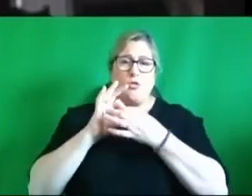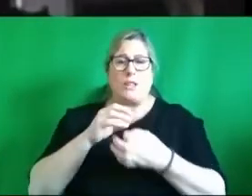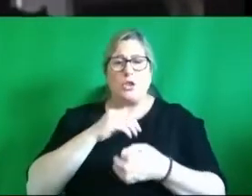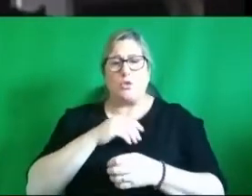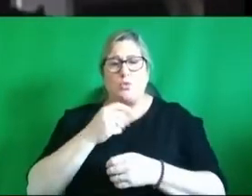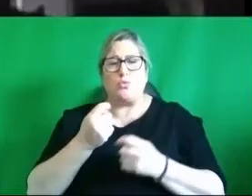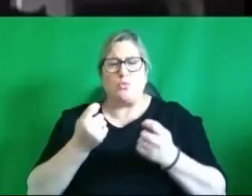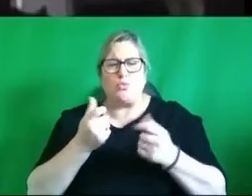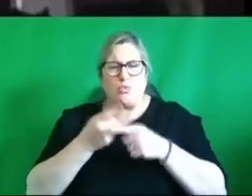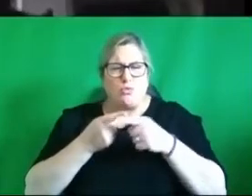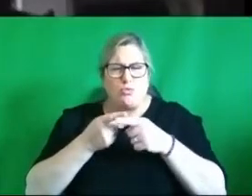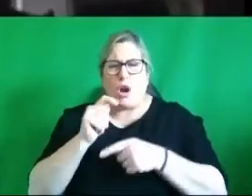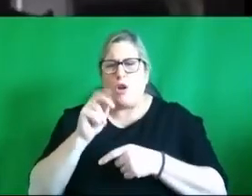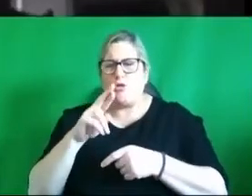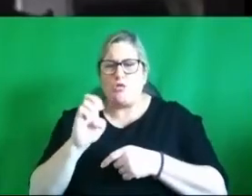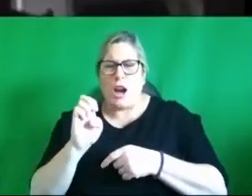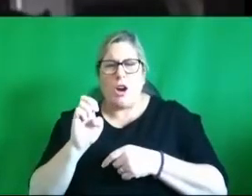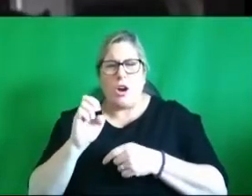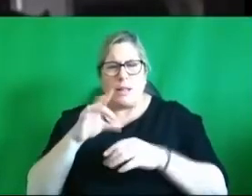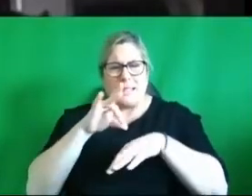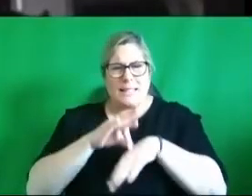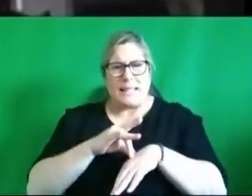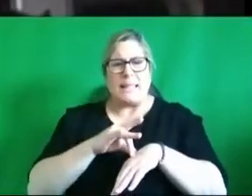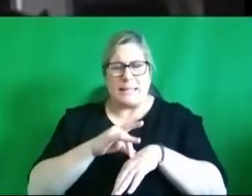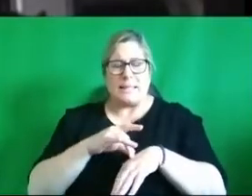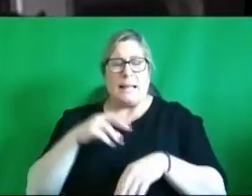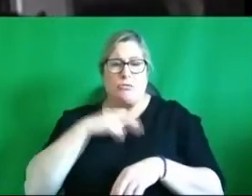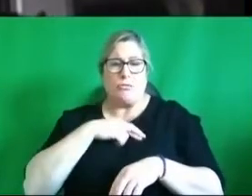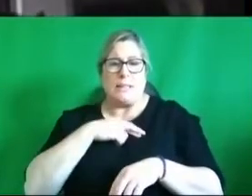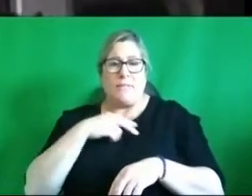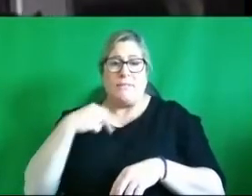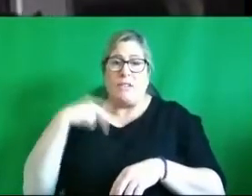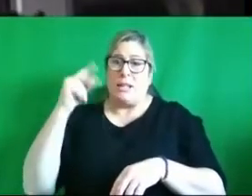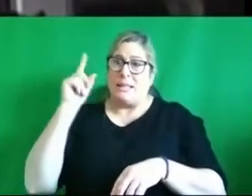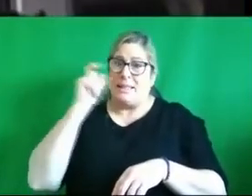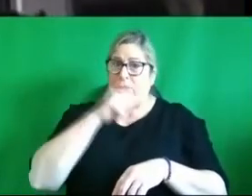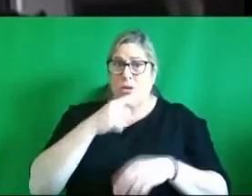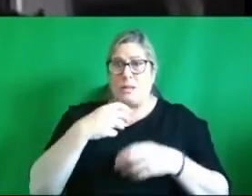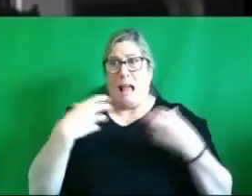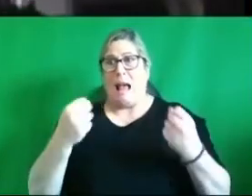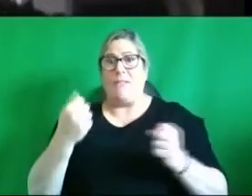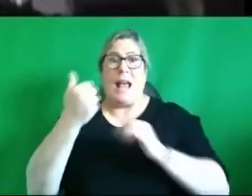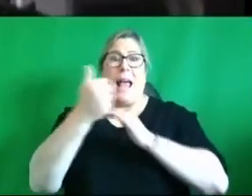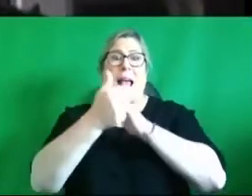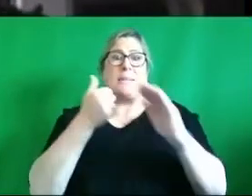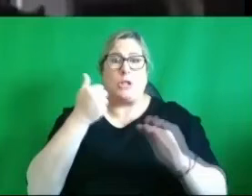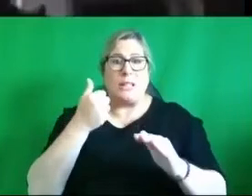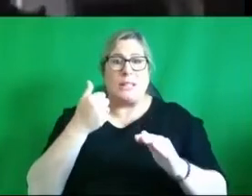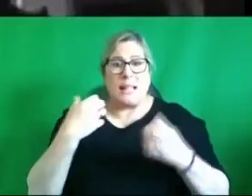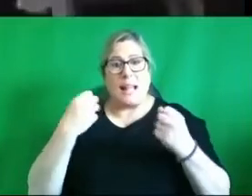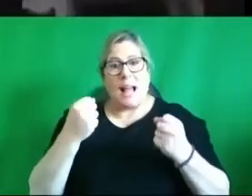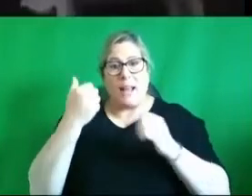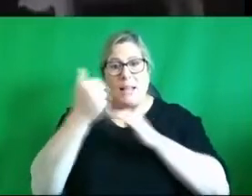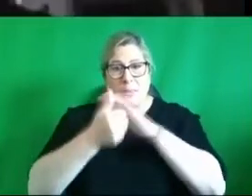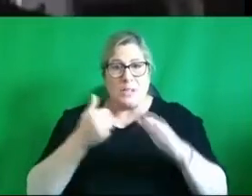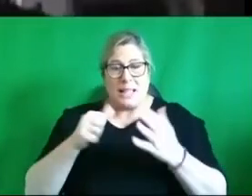and the uh nature of them is that it's very difficult to uh have expertise and certainly to have expertise across 6